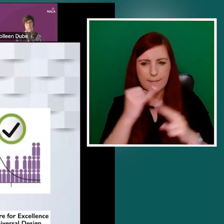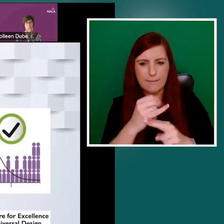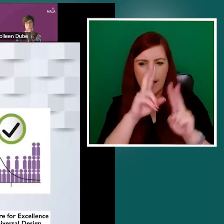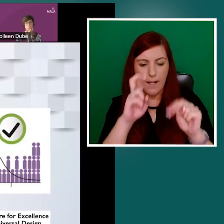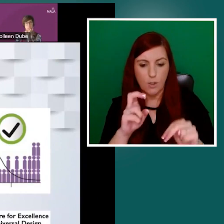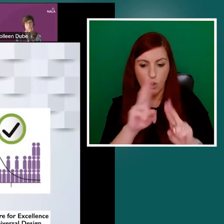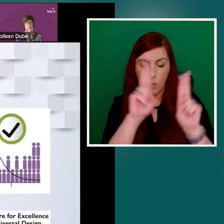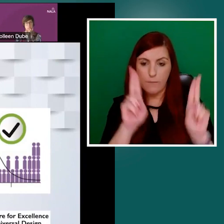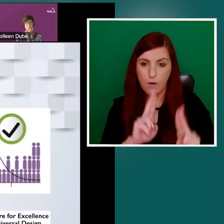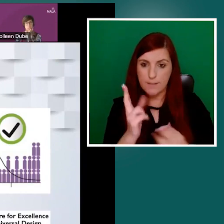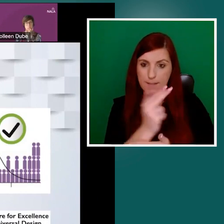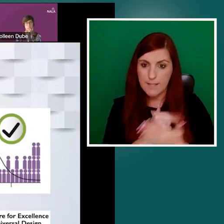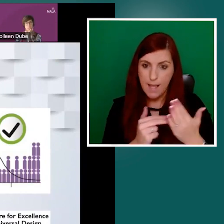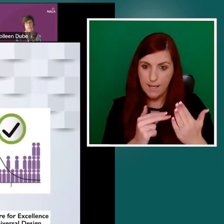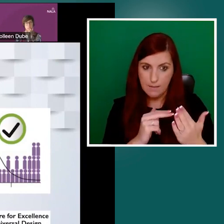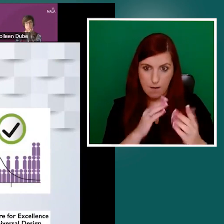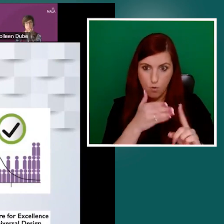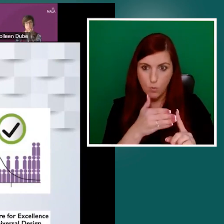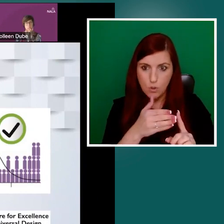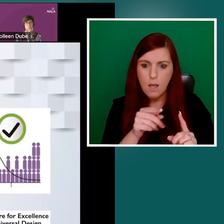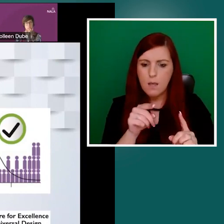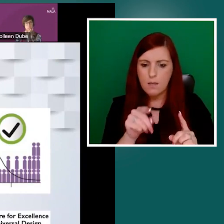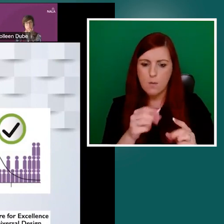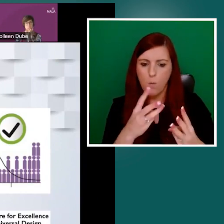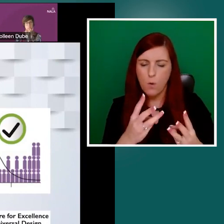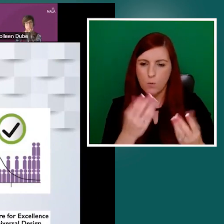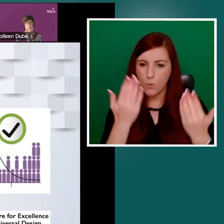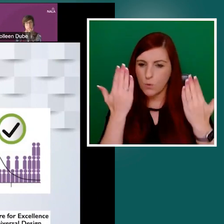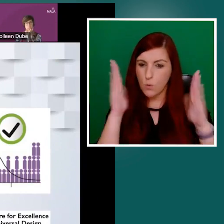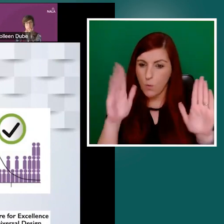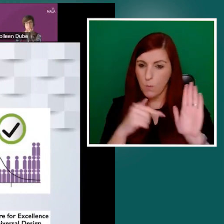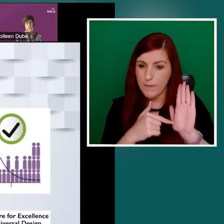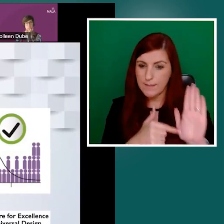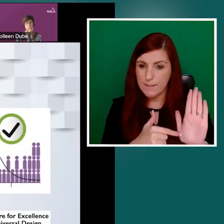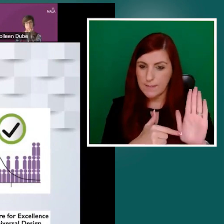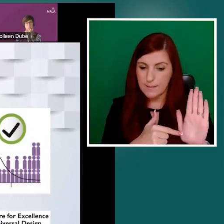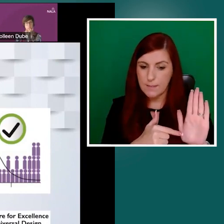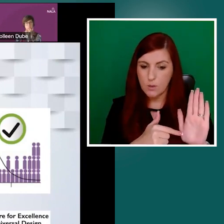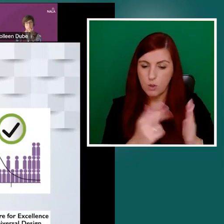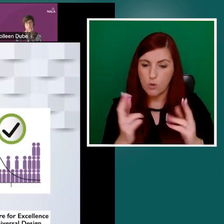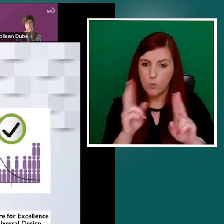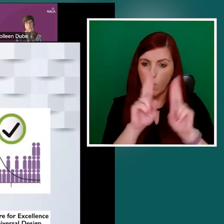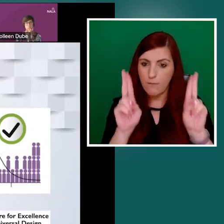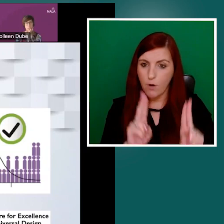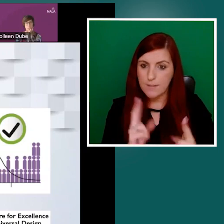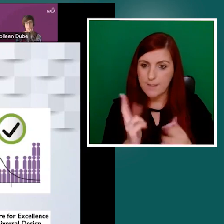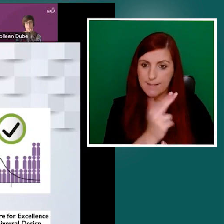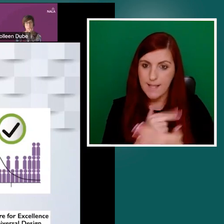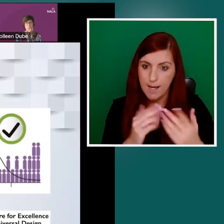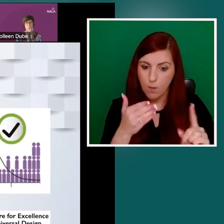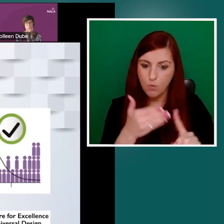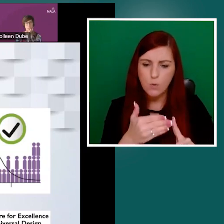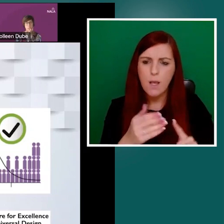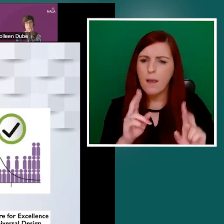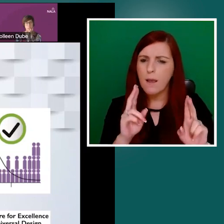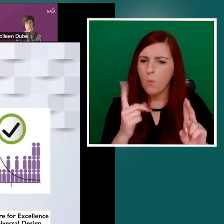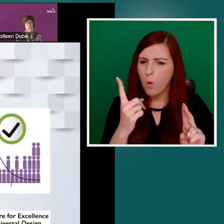approach. One of the key things that can be used to complement any design process,